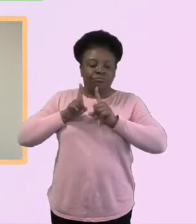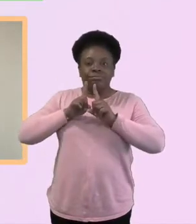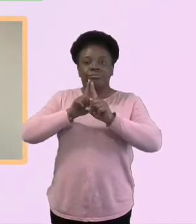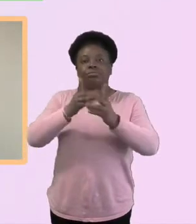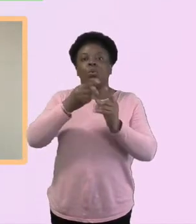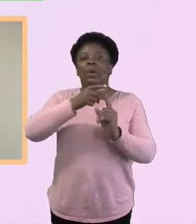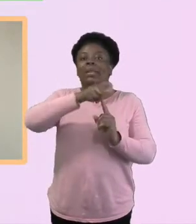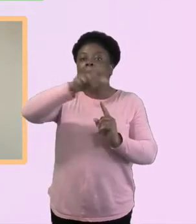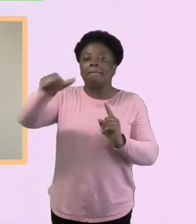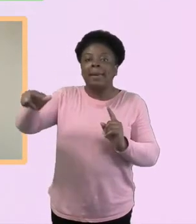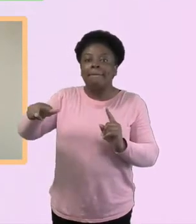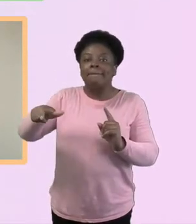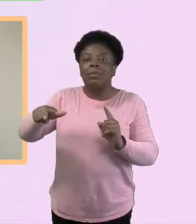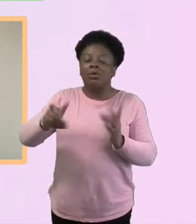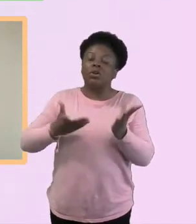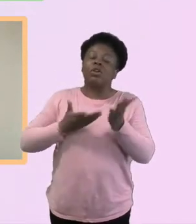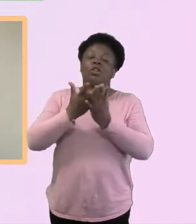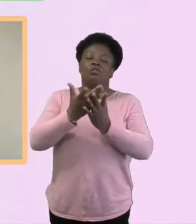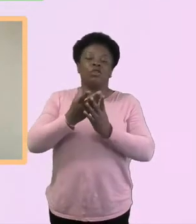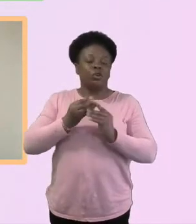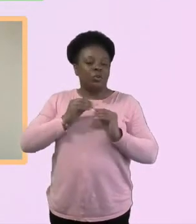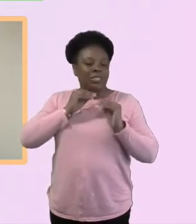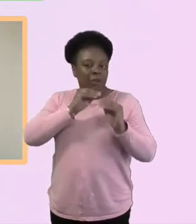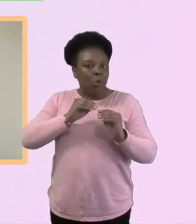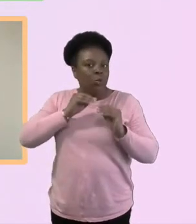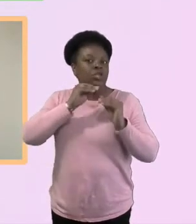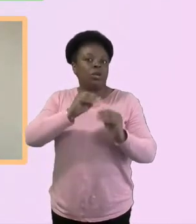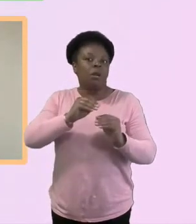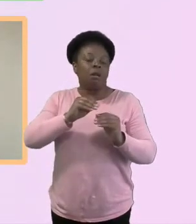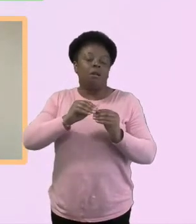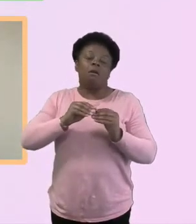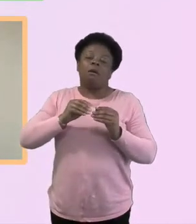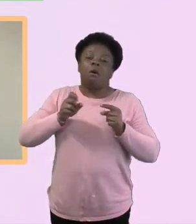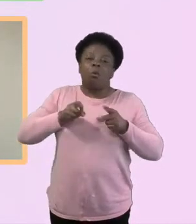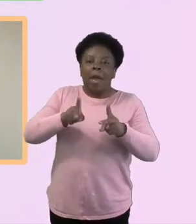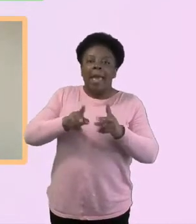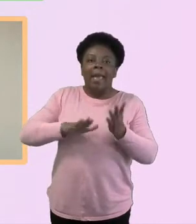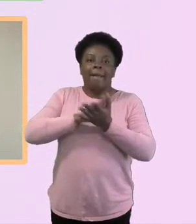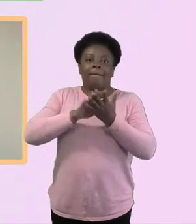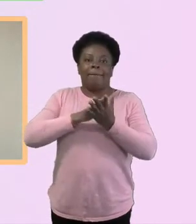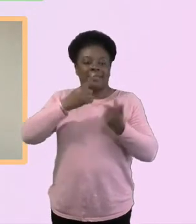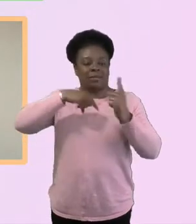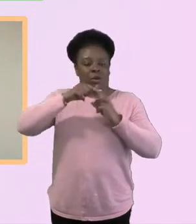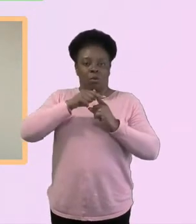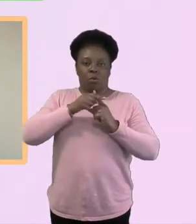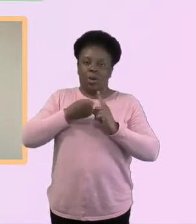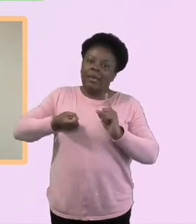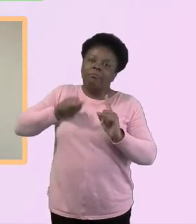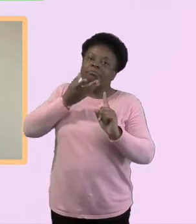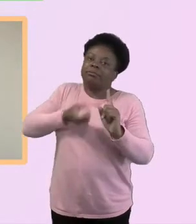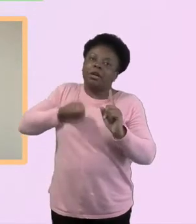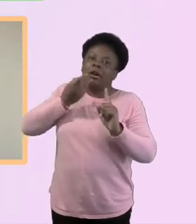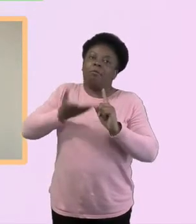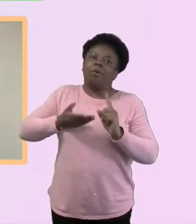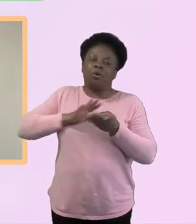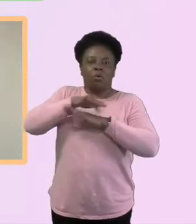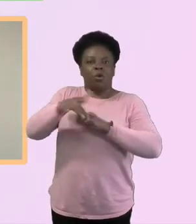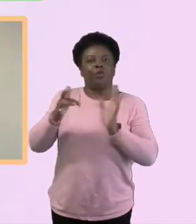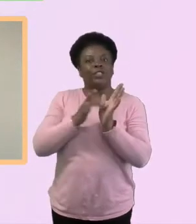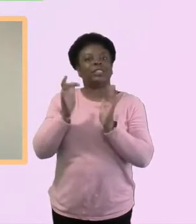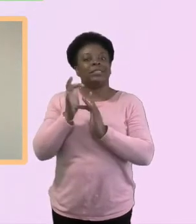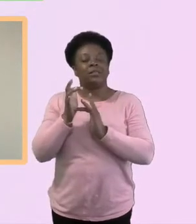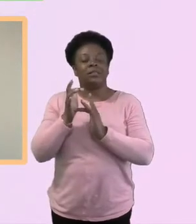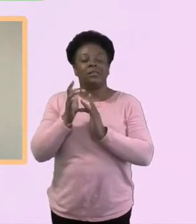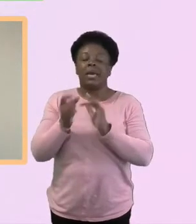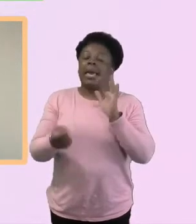devotional way and let's take them where they're at and see where that story lands. But I would sense that openness has